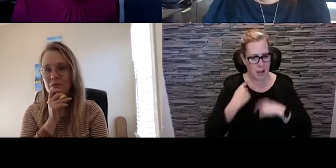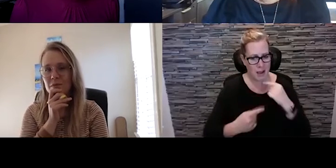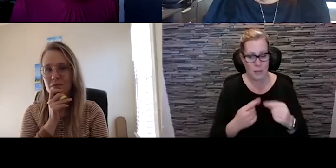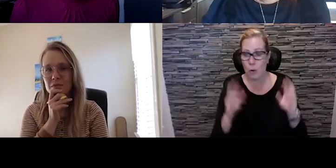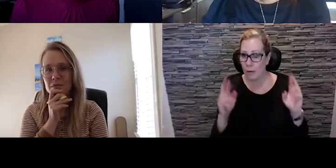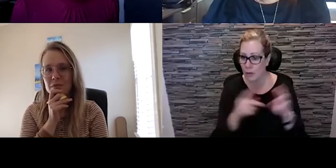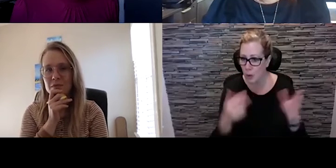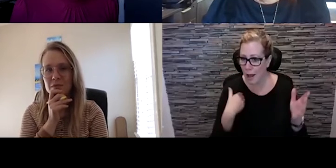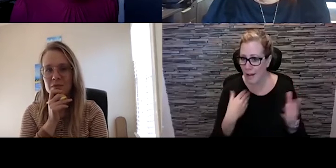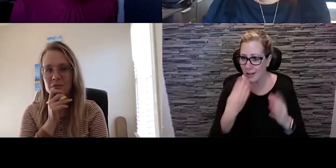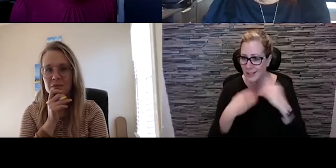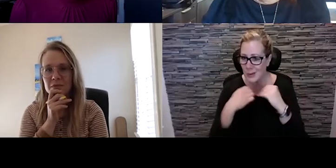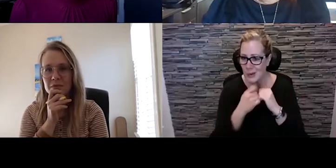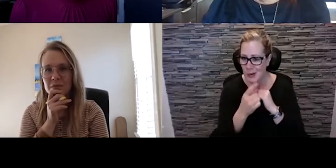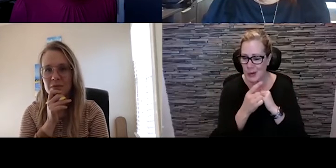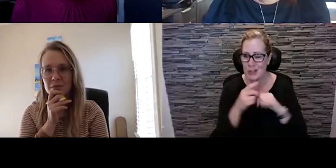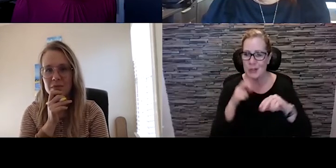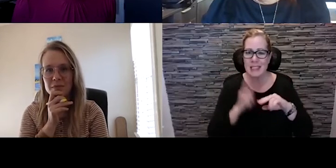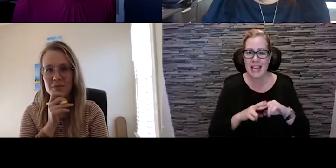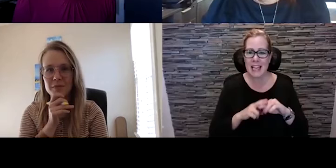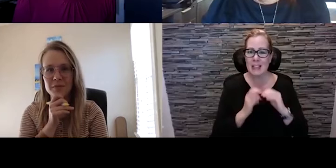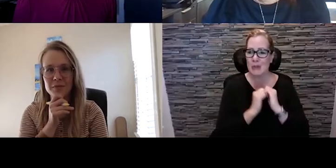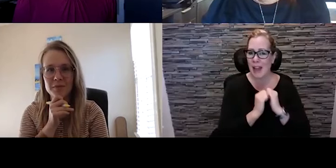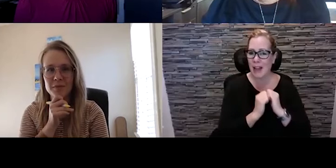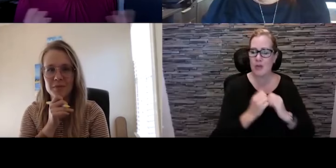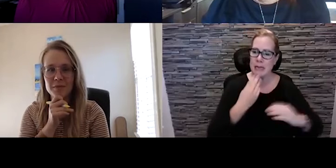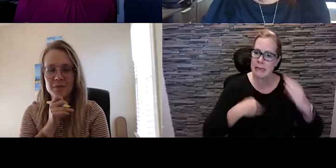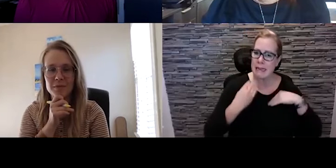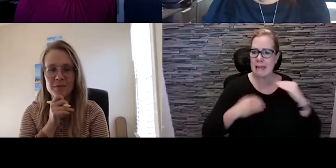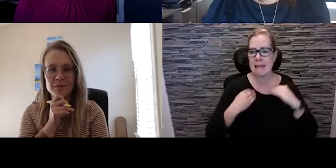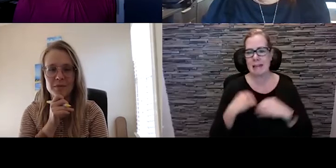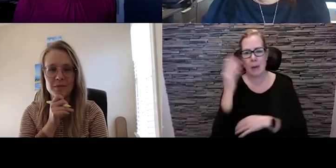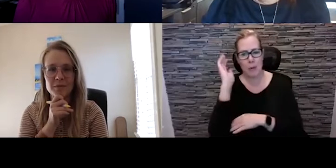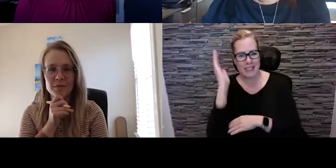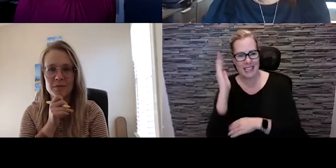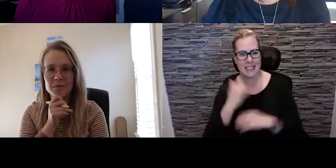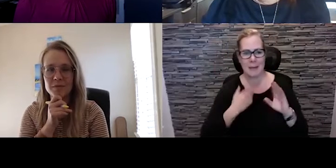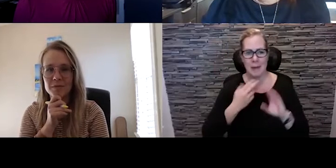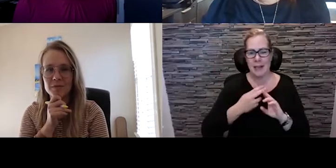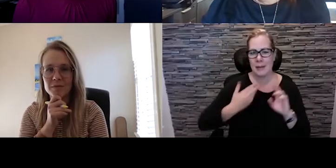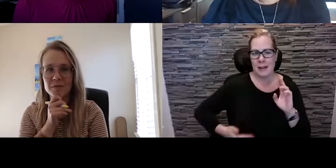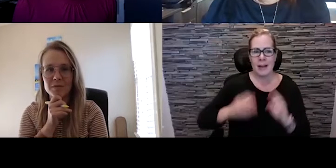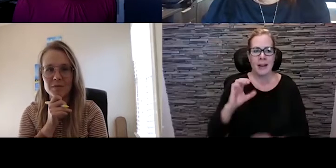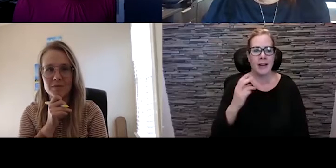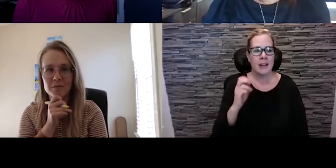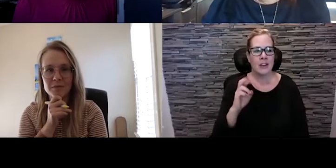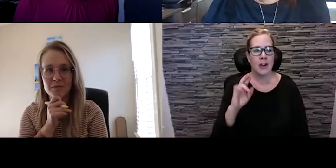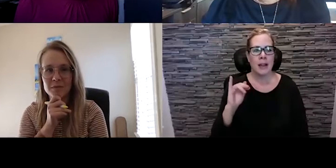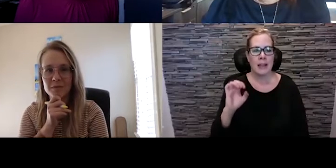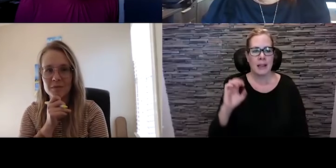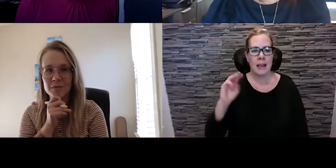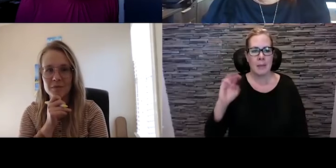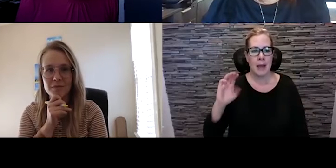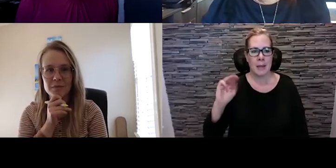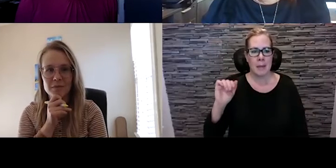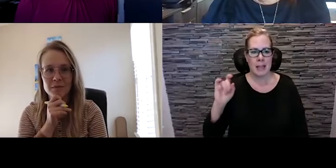with them to spend this next hour and munch away while we talk. My name is Sherry McMaster and I'm a consultant with Bird Creatives